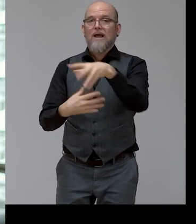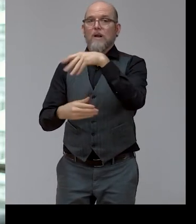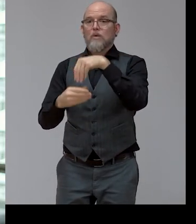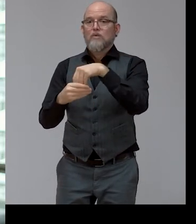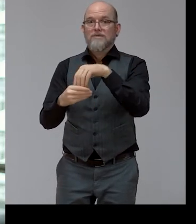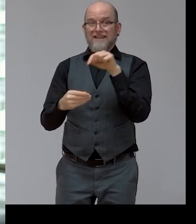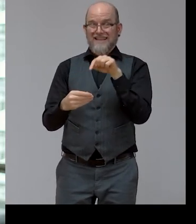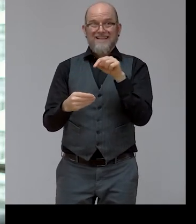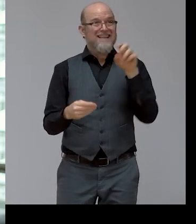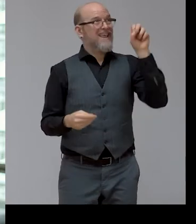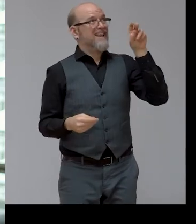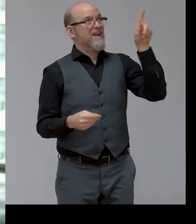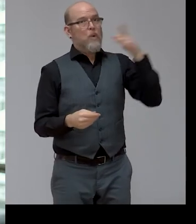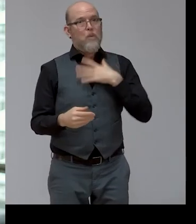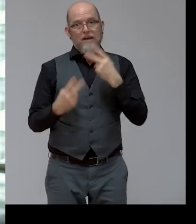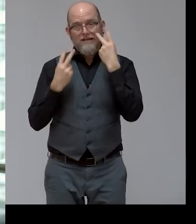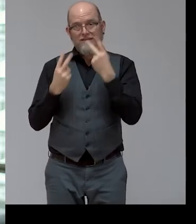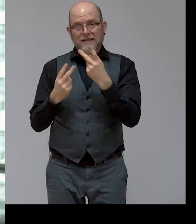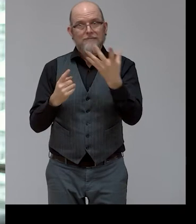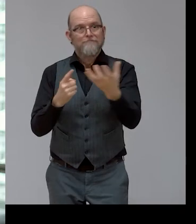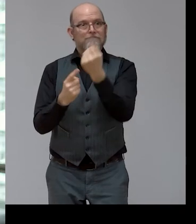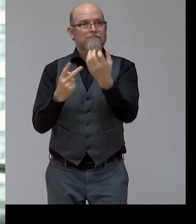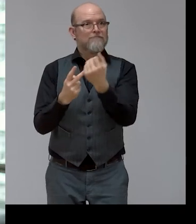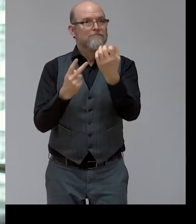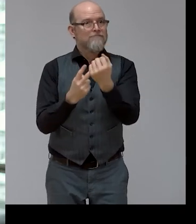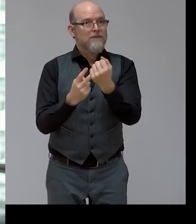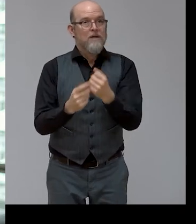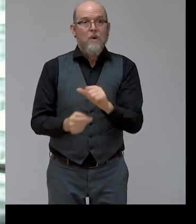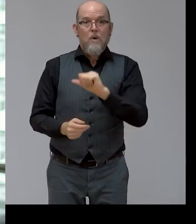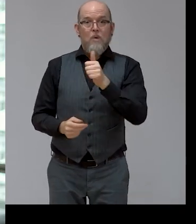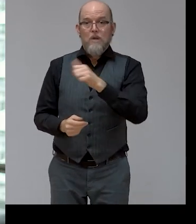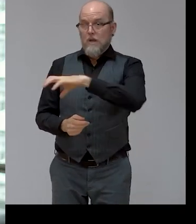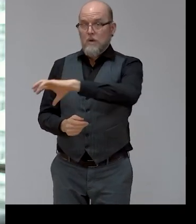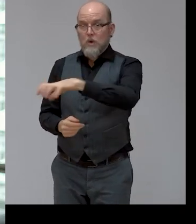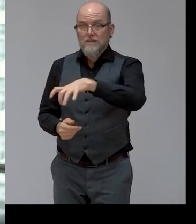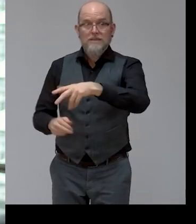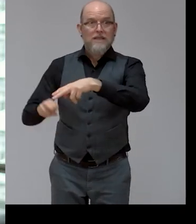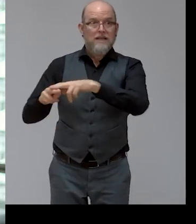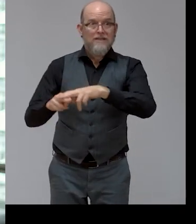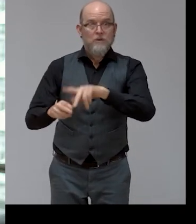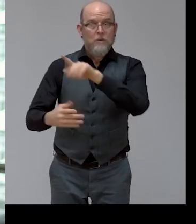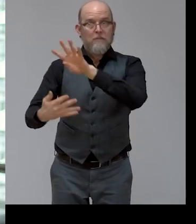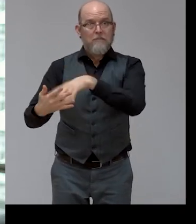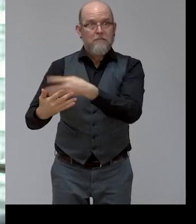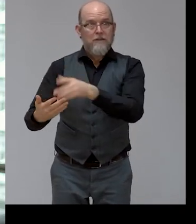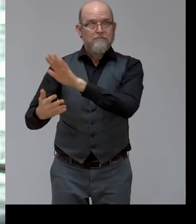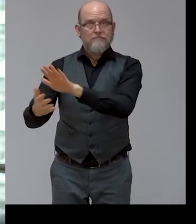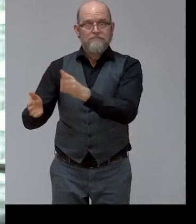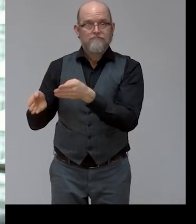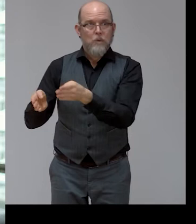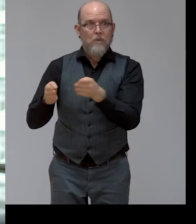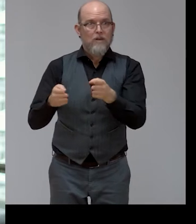Countries are now working on their national recovery plans. These plans should pay attention